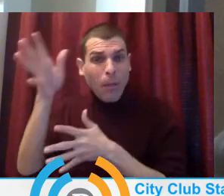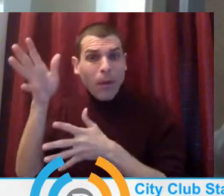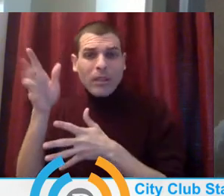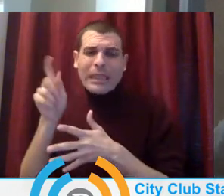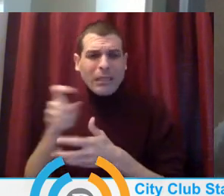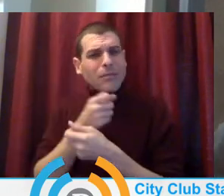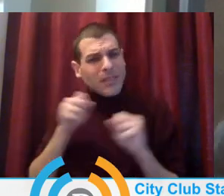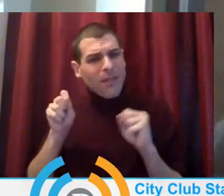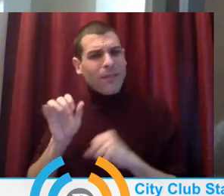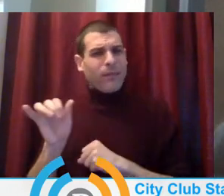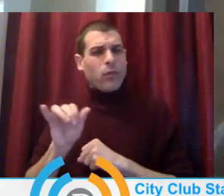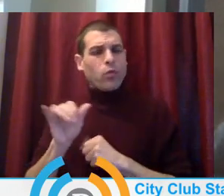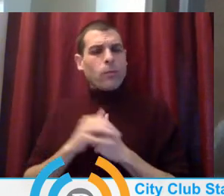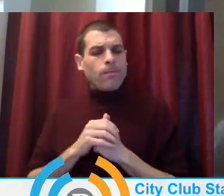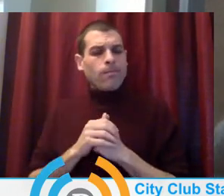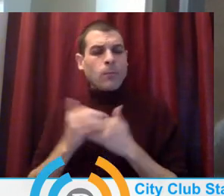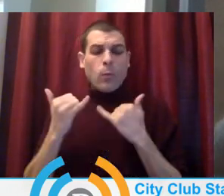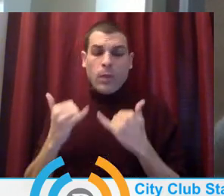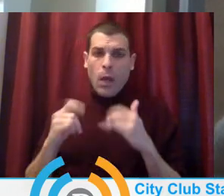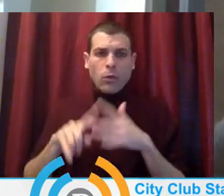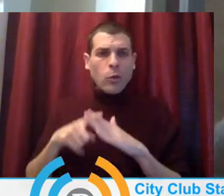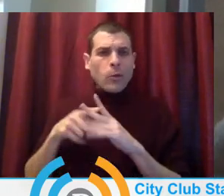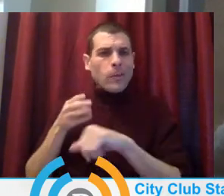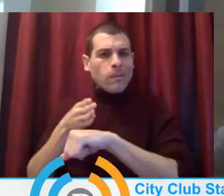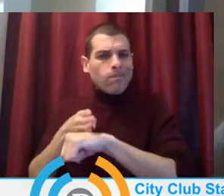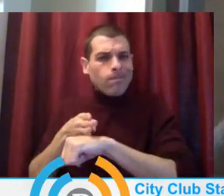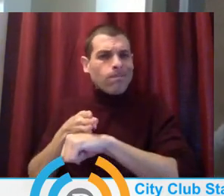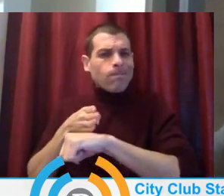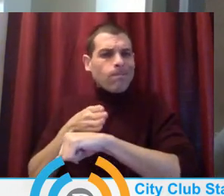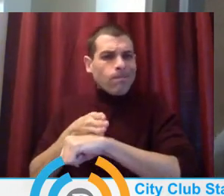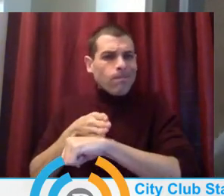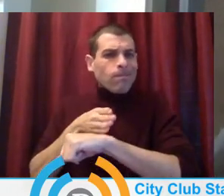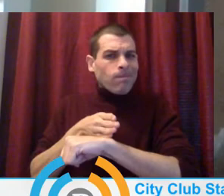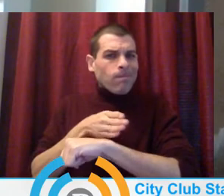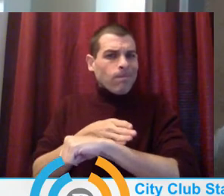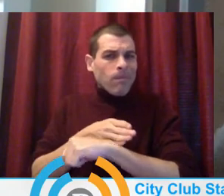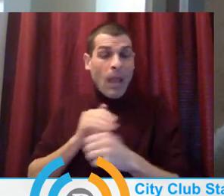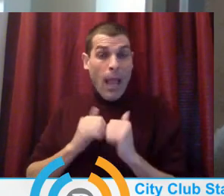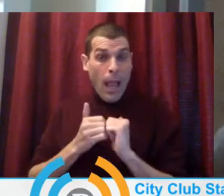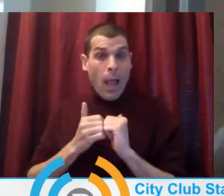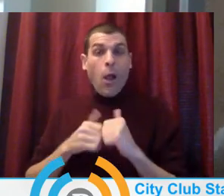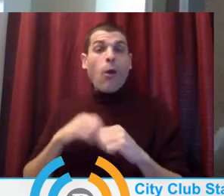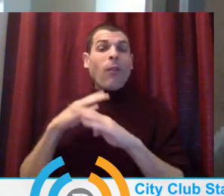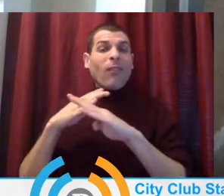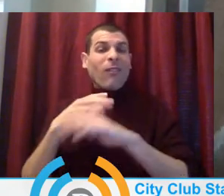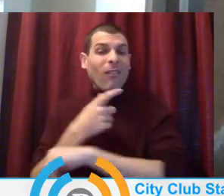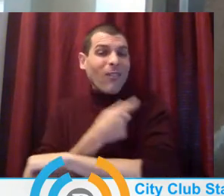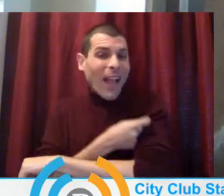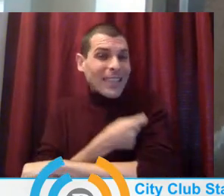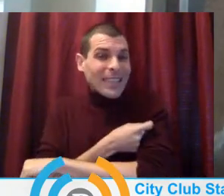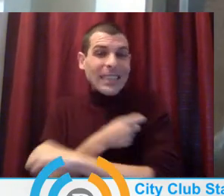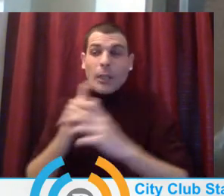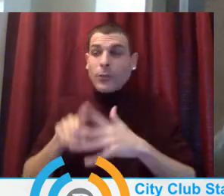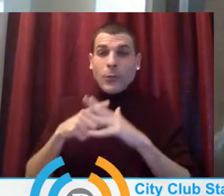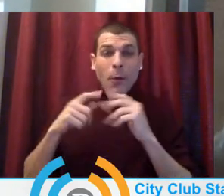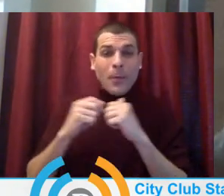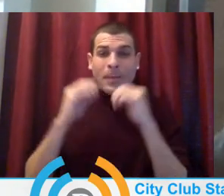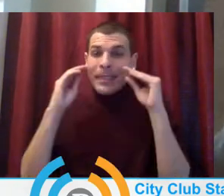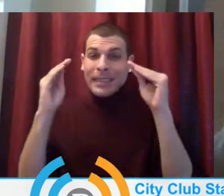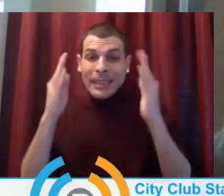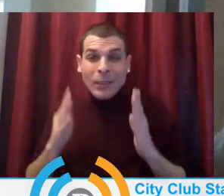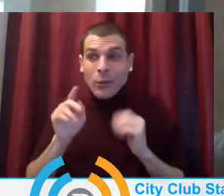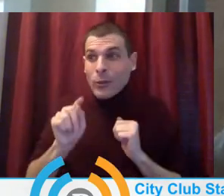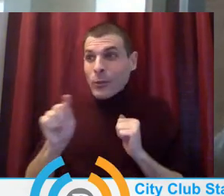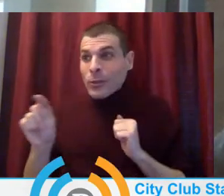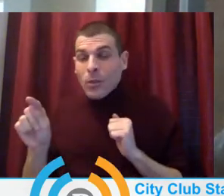some hope for recovery. As vaccines go into the arms of educators and people begin to feel safe again, there's a